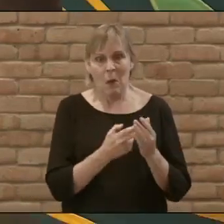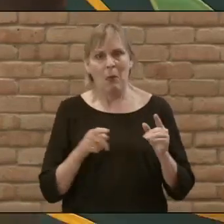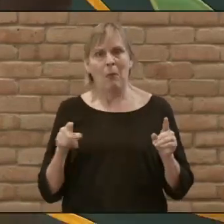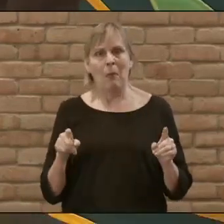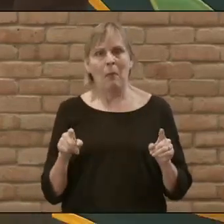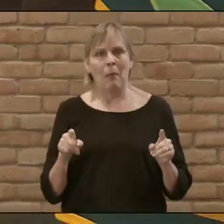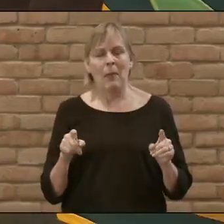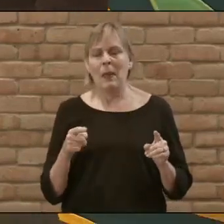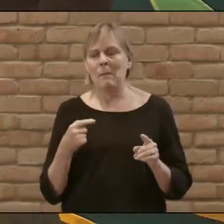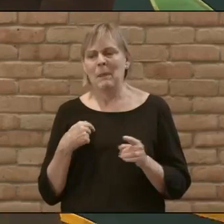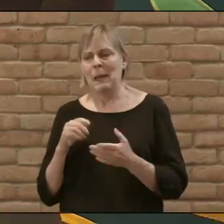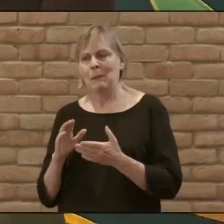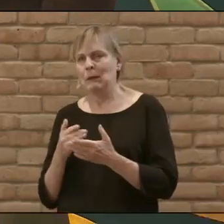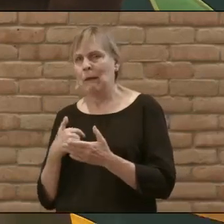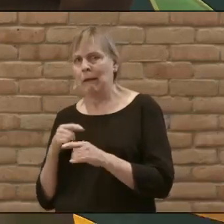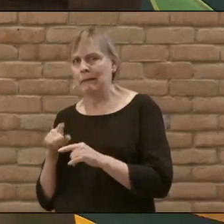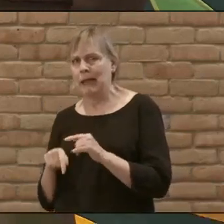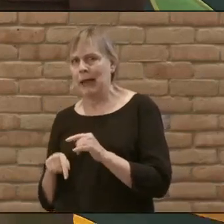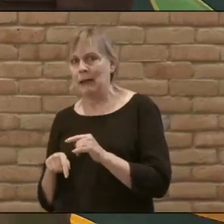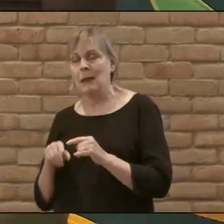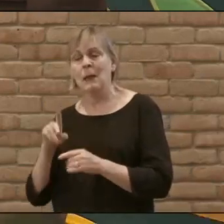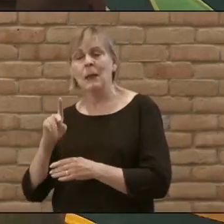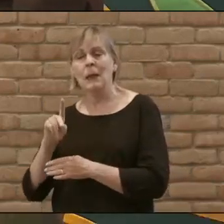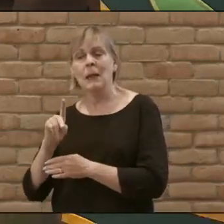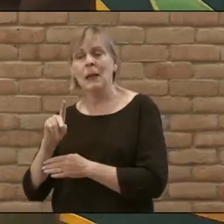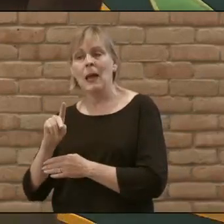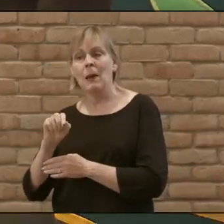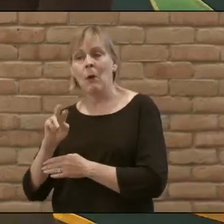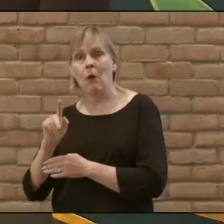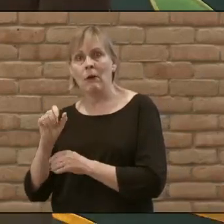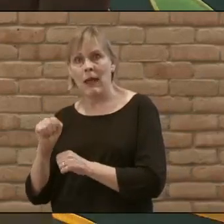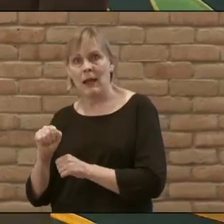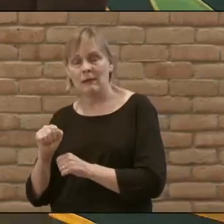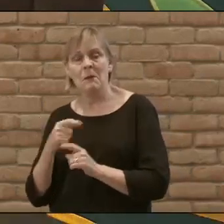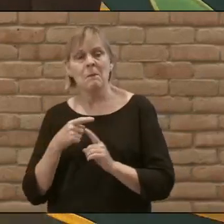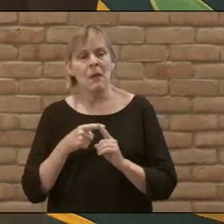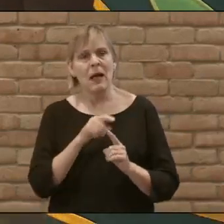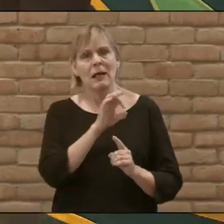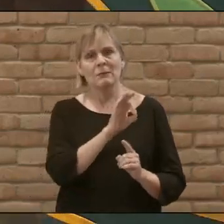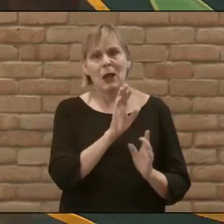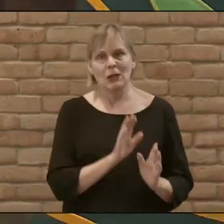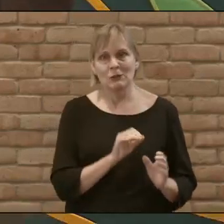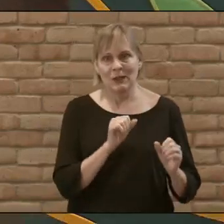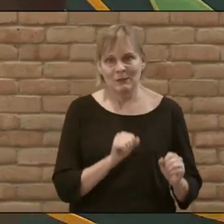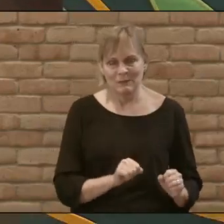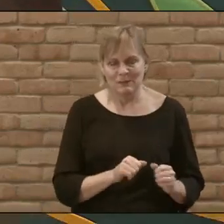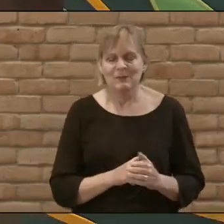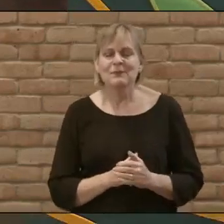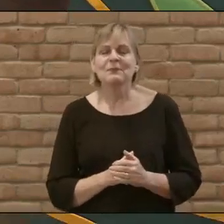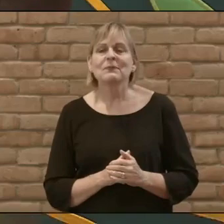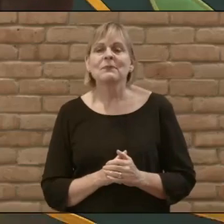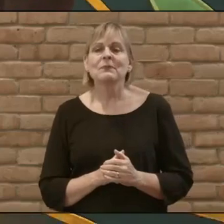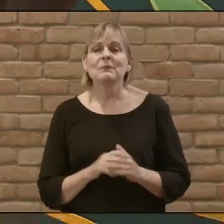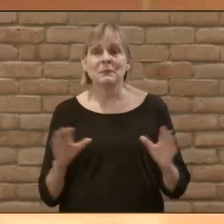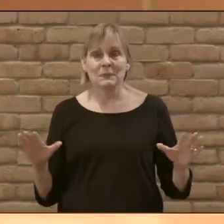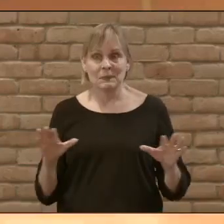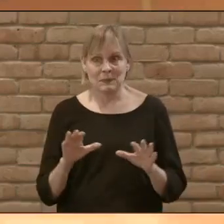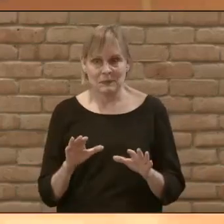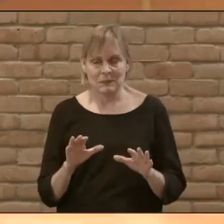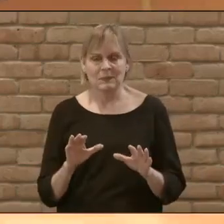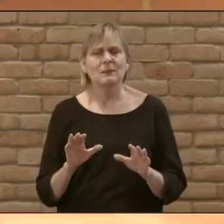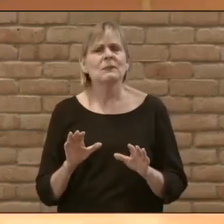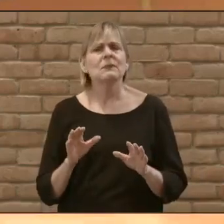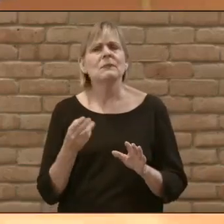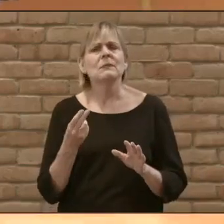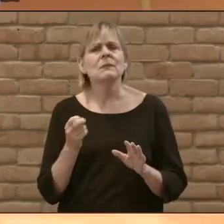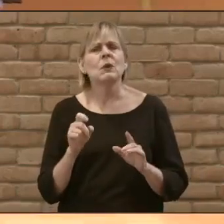I can't do the music stuff that Carl can do, but he can certainly do the pastor stuff that I do. And through that process, he went through